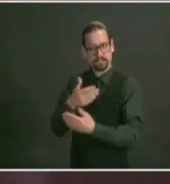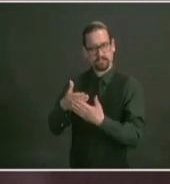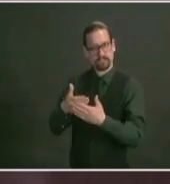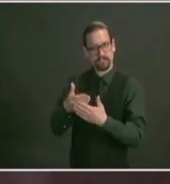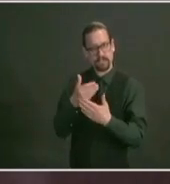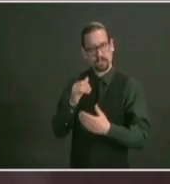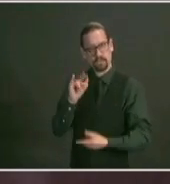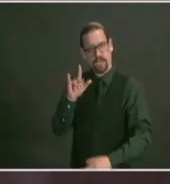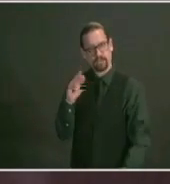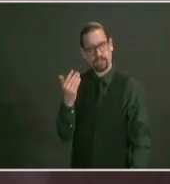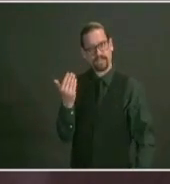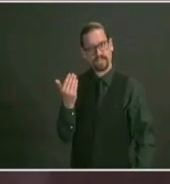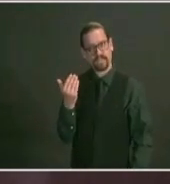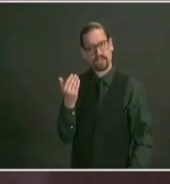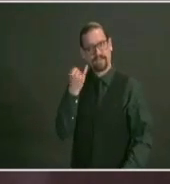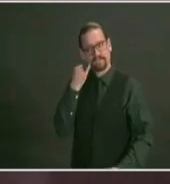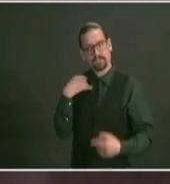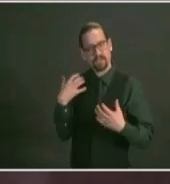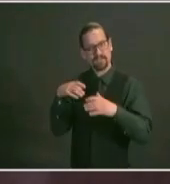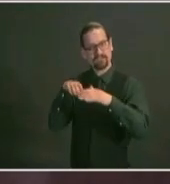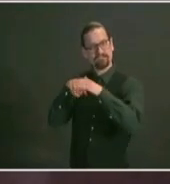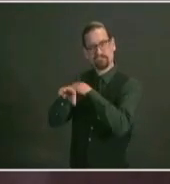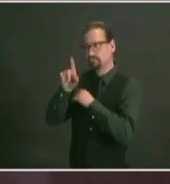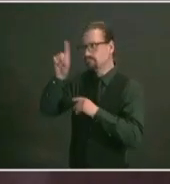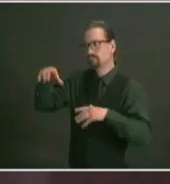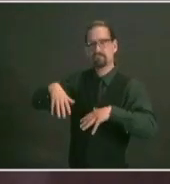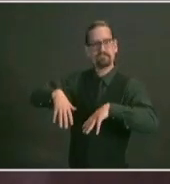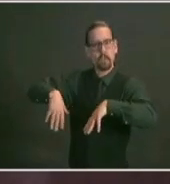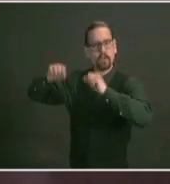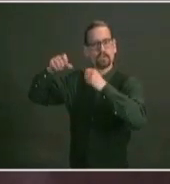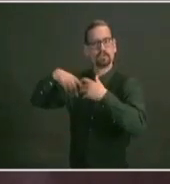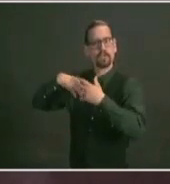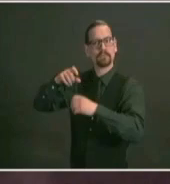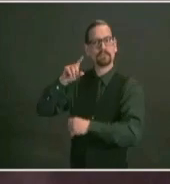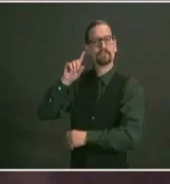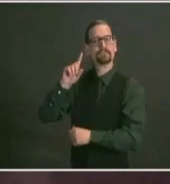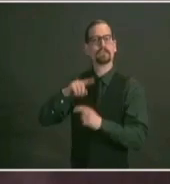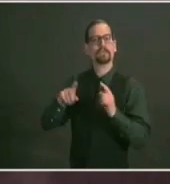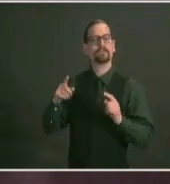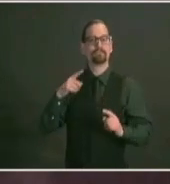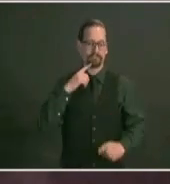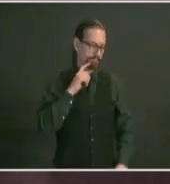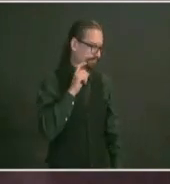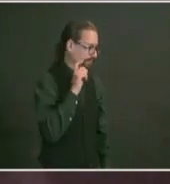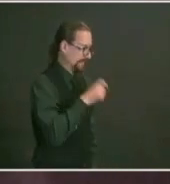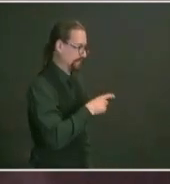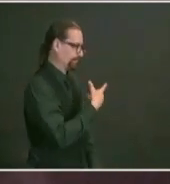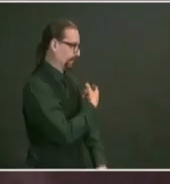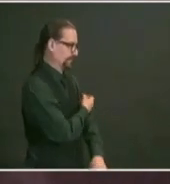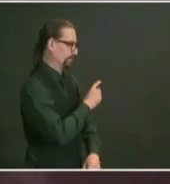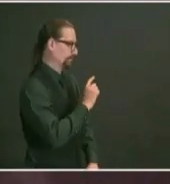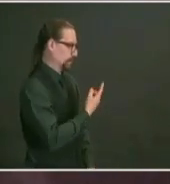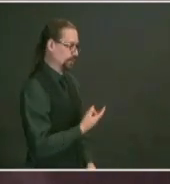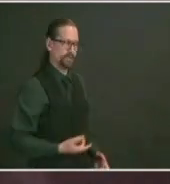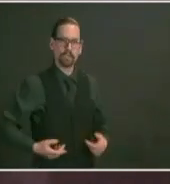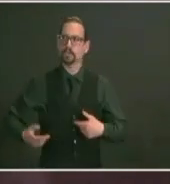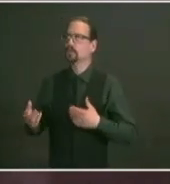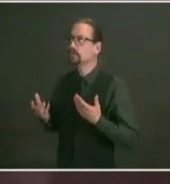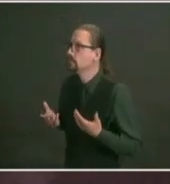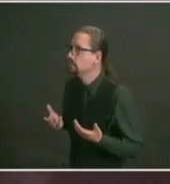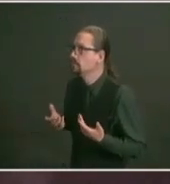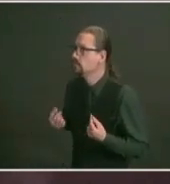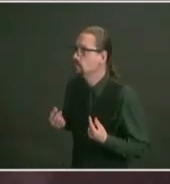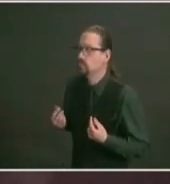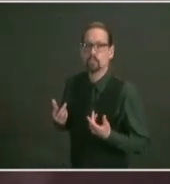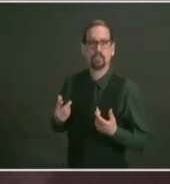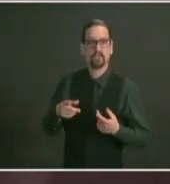that person can be admitted to such an event and that these events can go forth and the economics will work out yes given